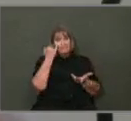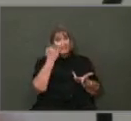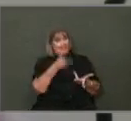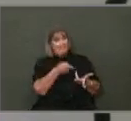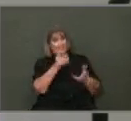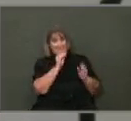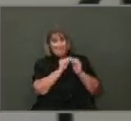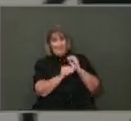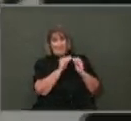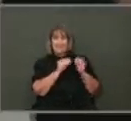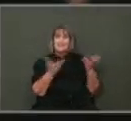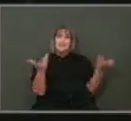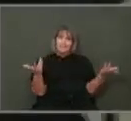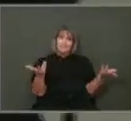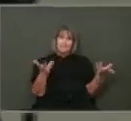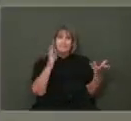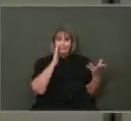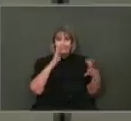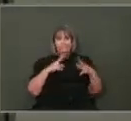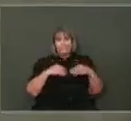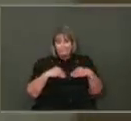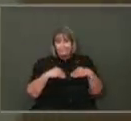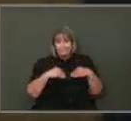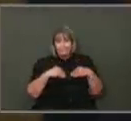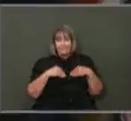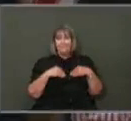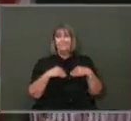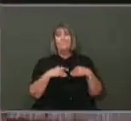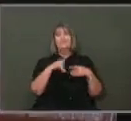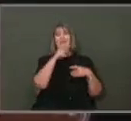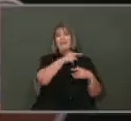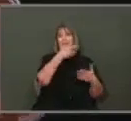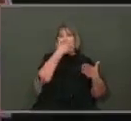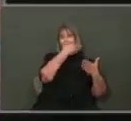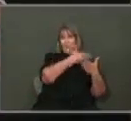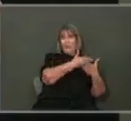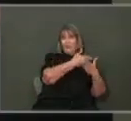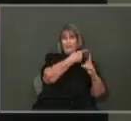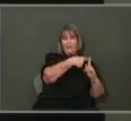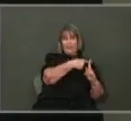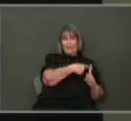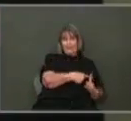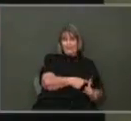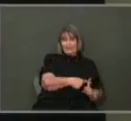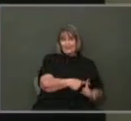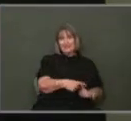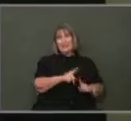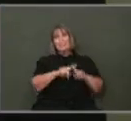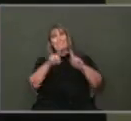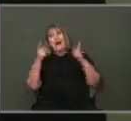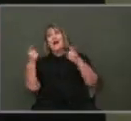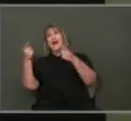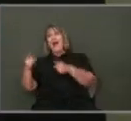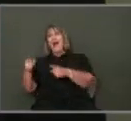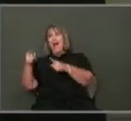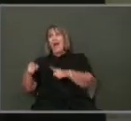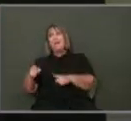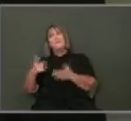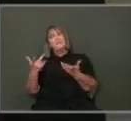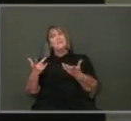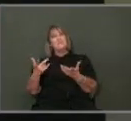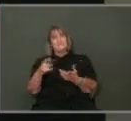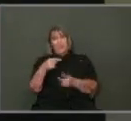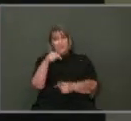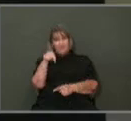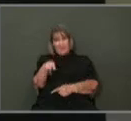it. Now, Raji gave you the good news. The bad news is that what you're describing exists in a lot of parts of the